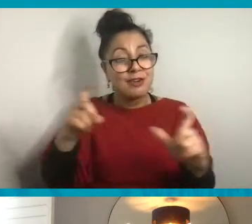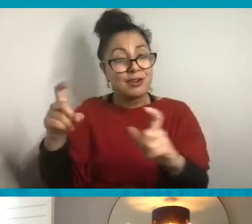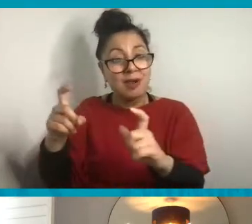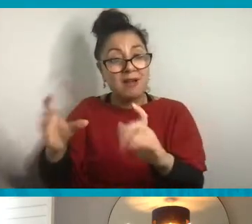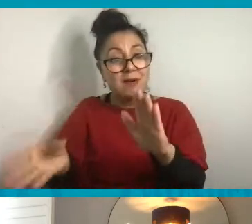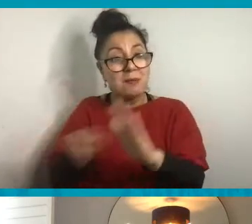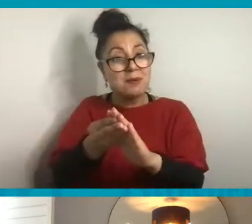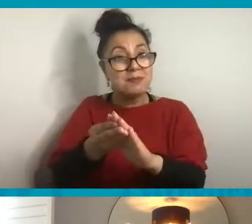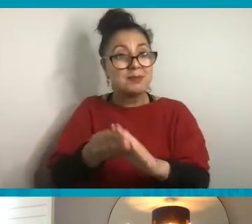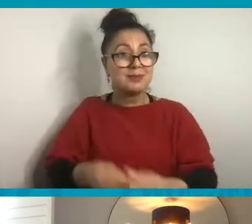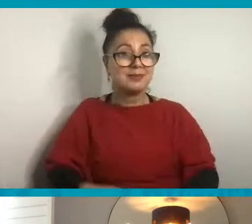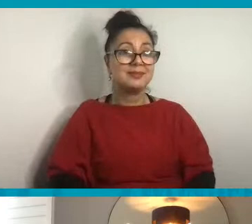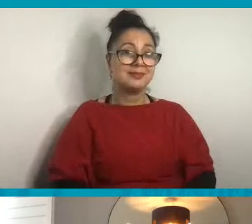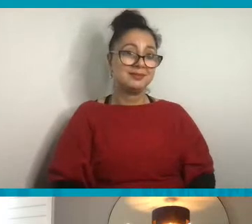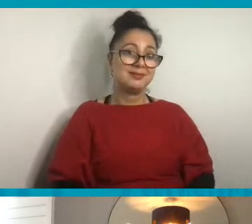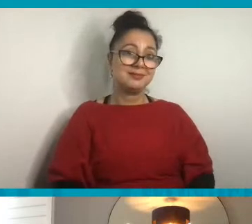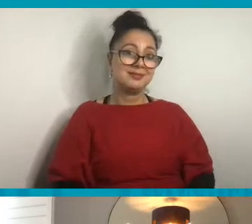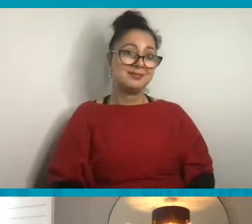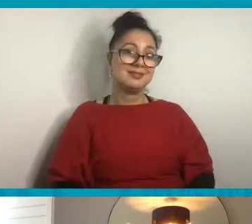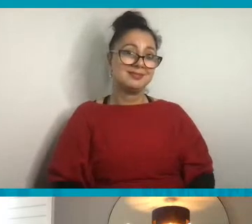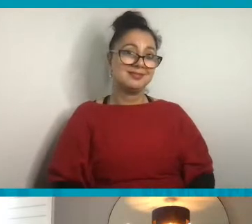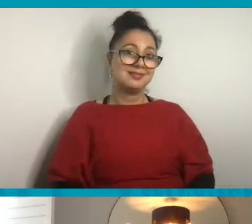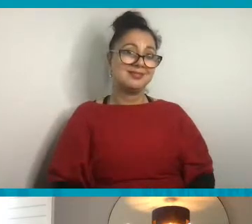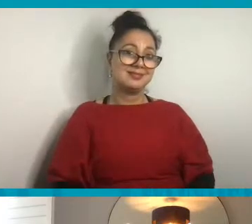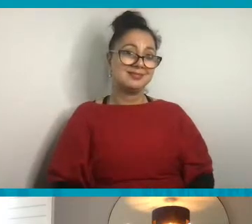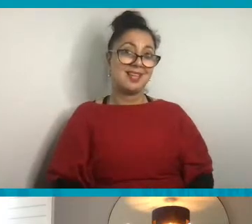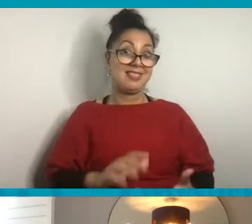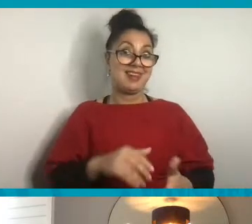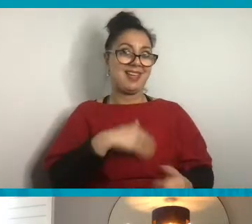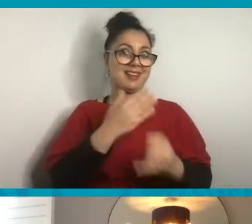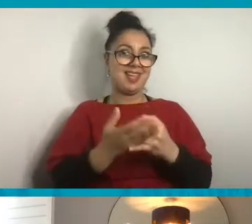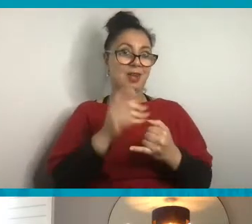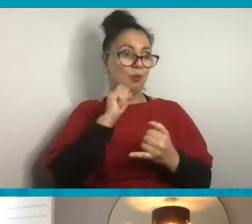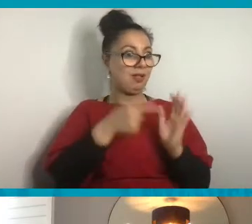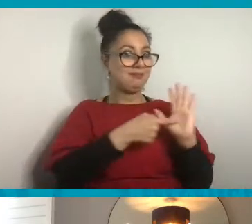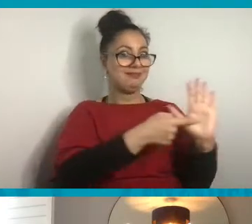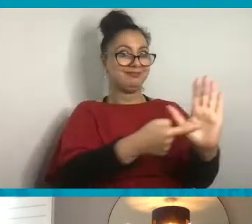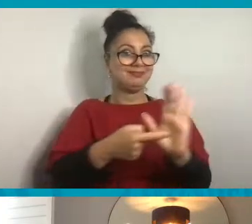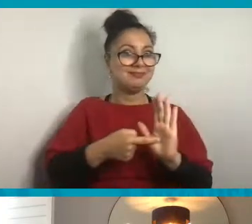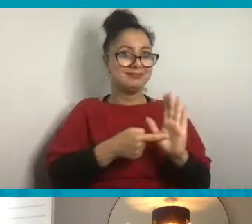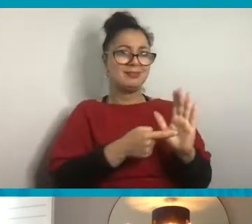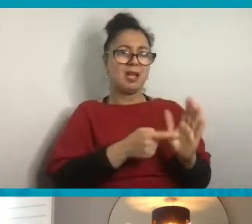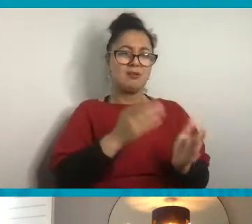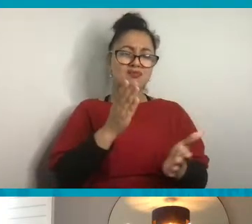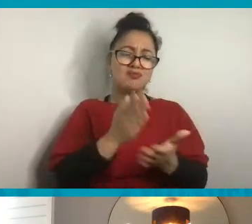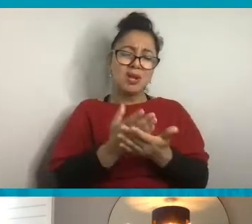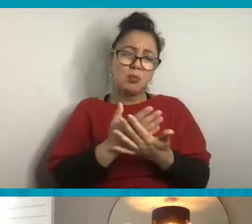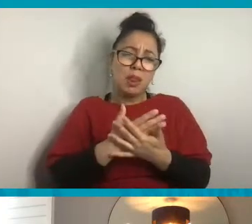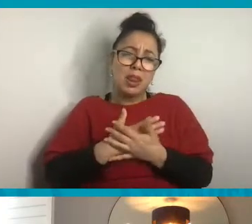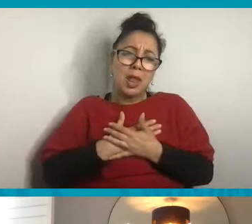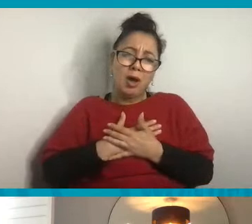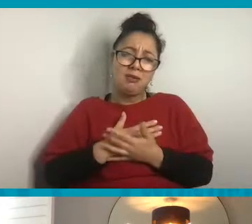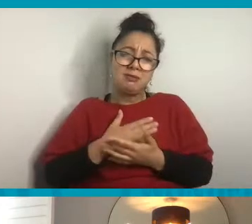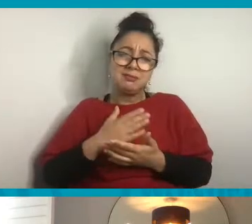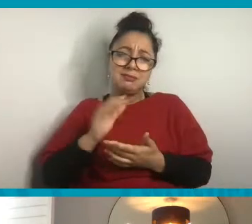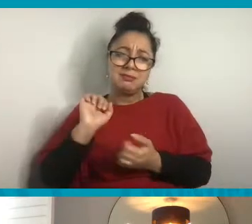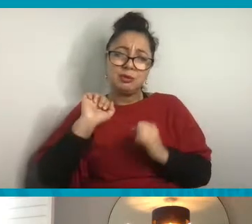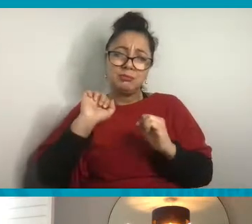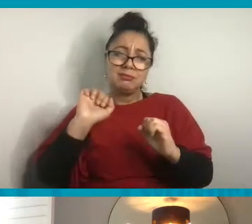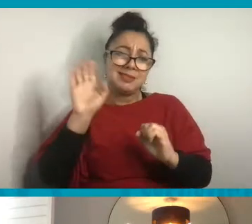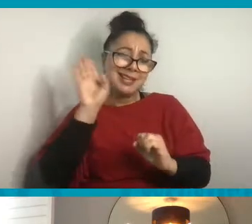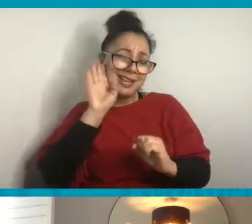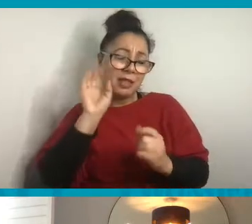photographs for the show at the end that we're going to look at. And we really would love to hear your responses, please, to that